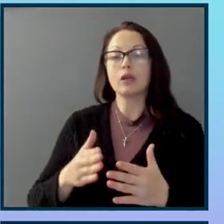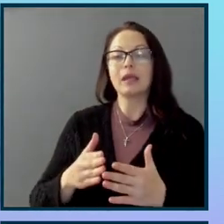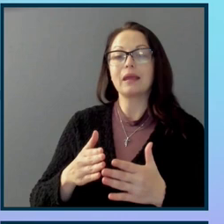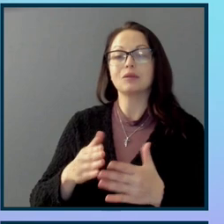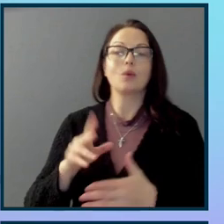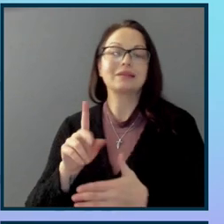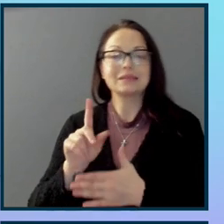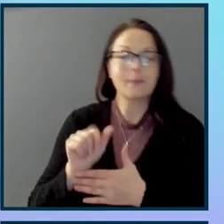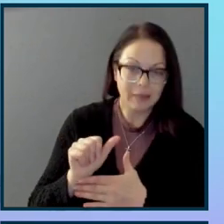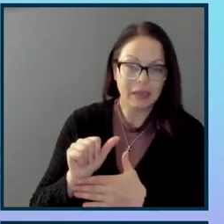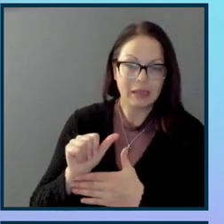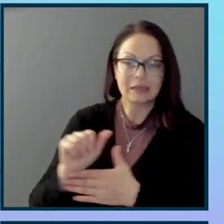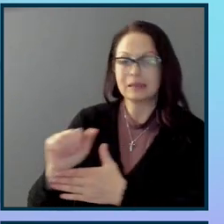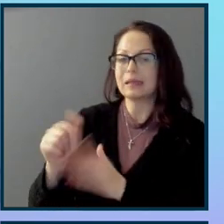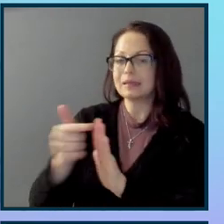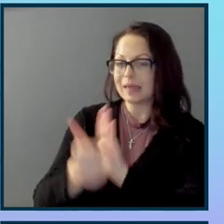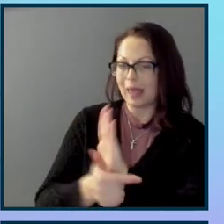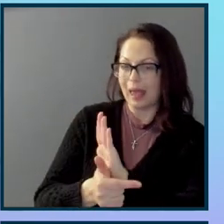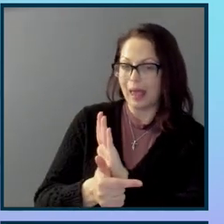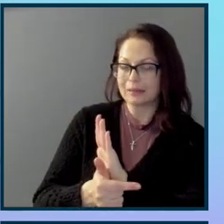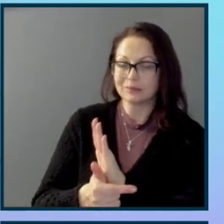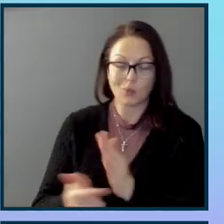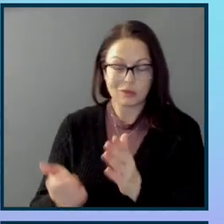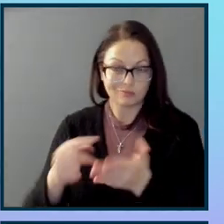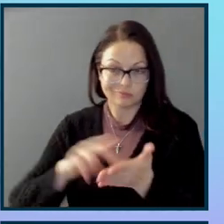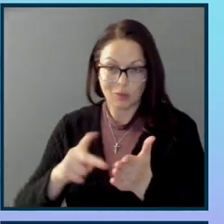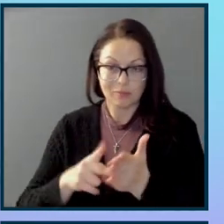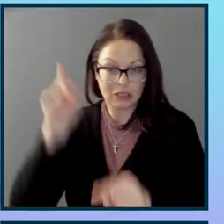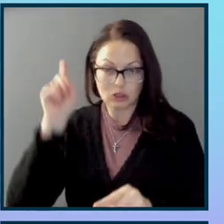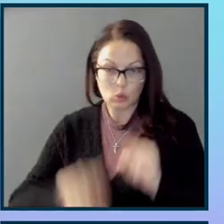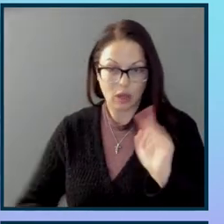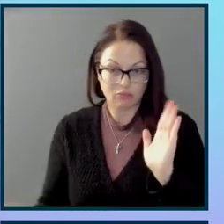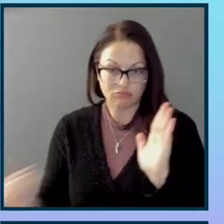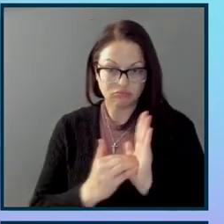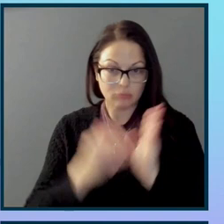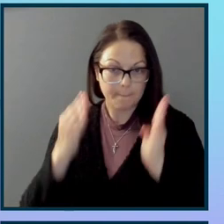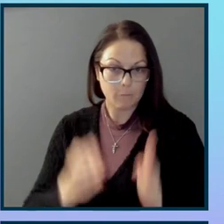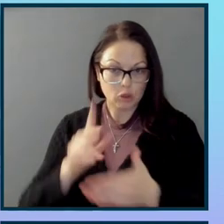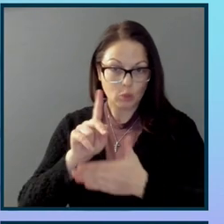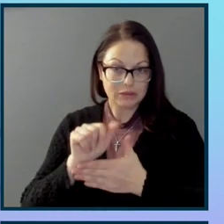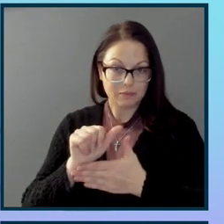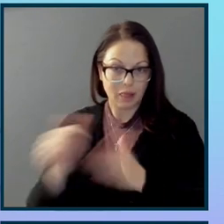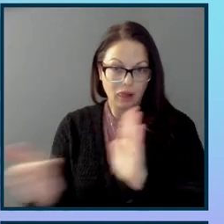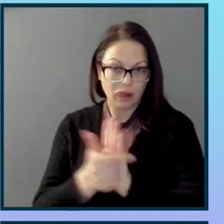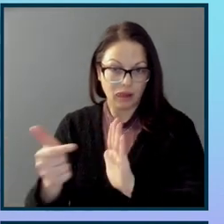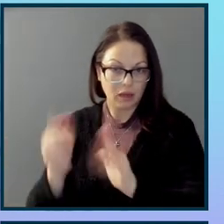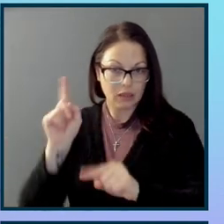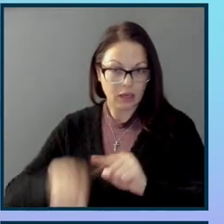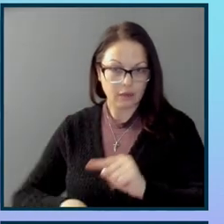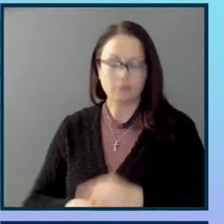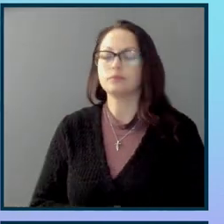discriminating against people with disabilities against the law. Right. And in